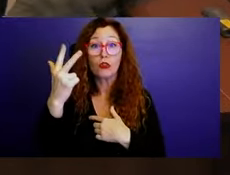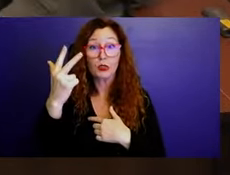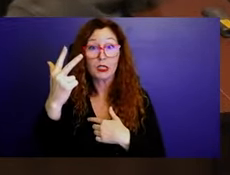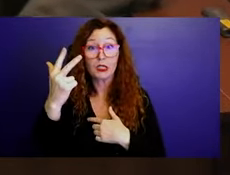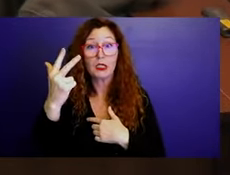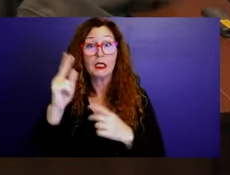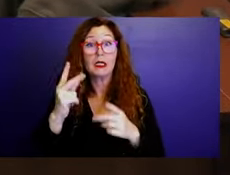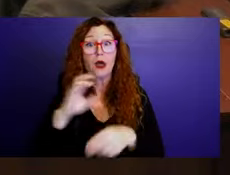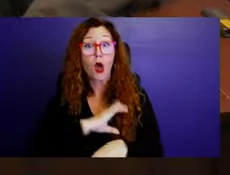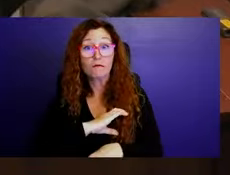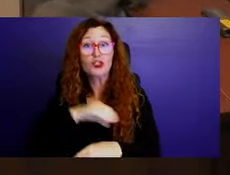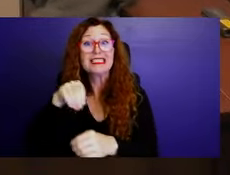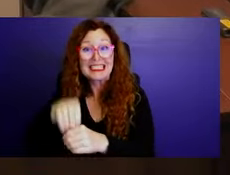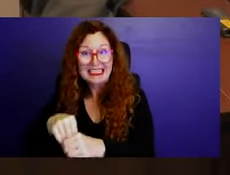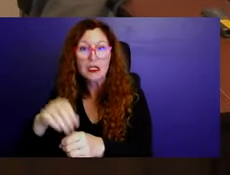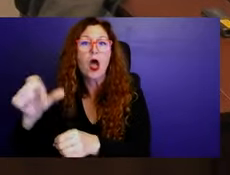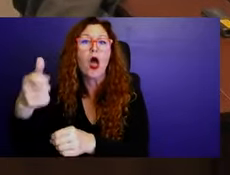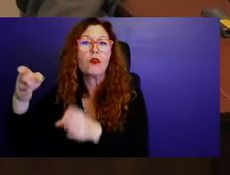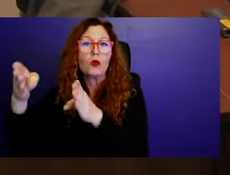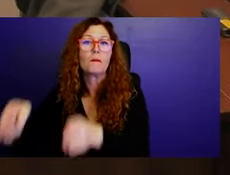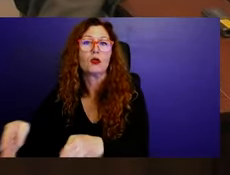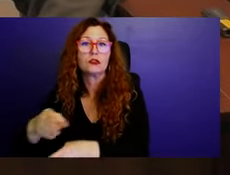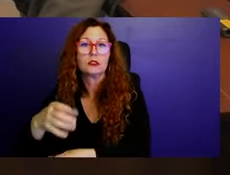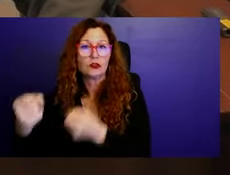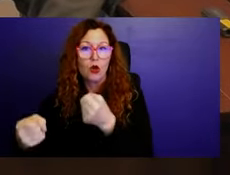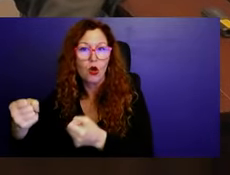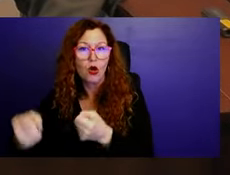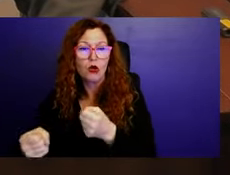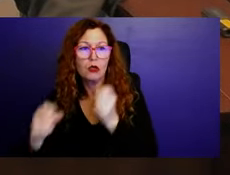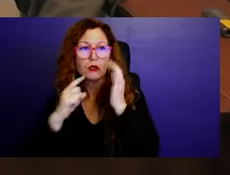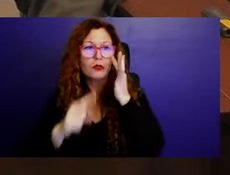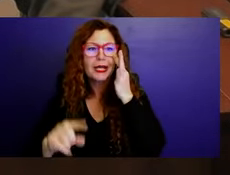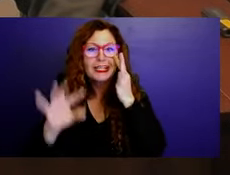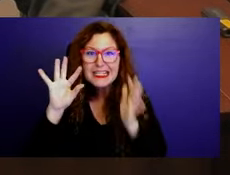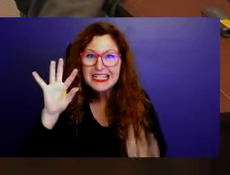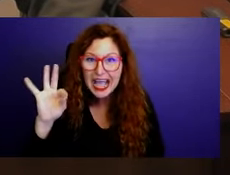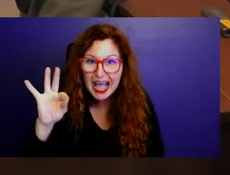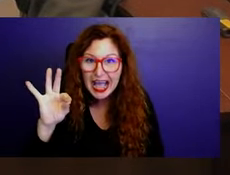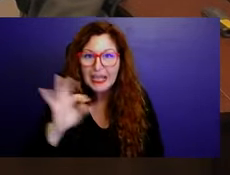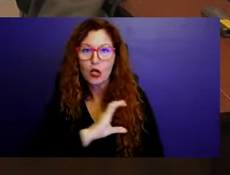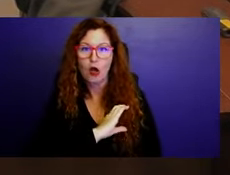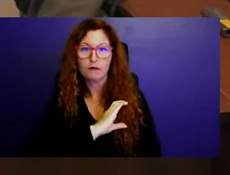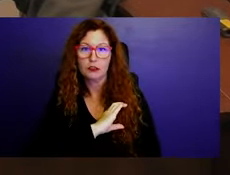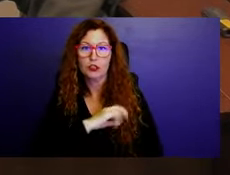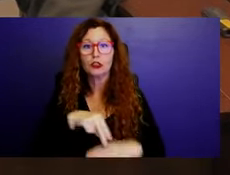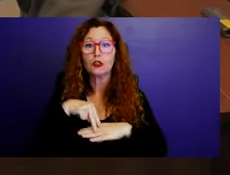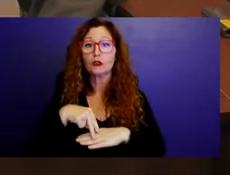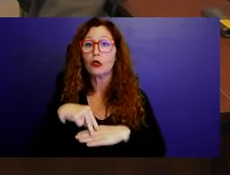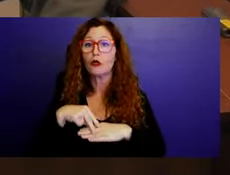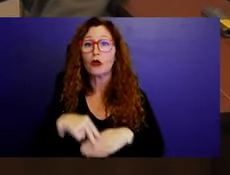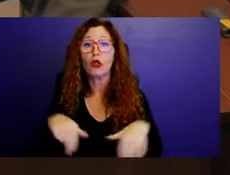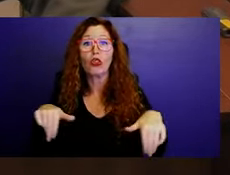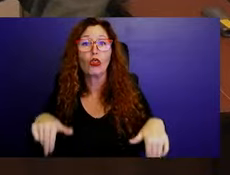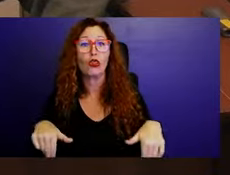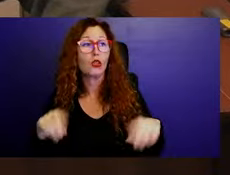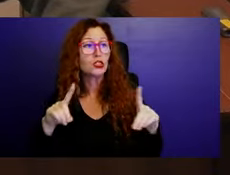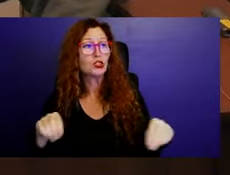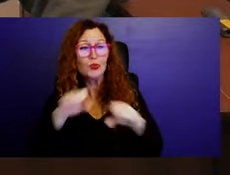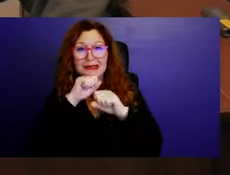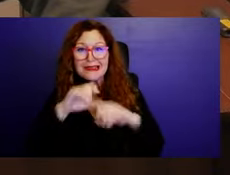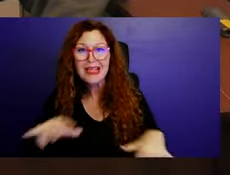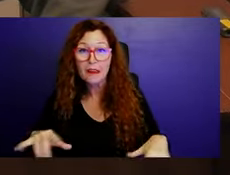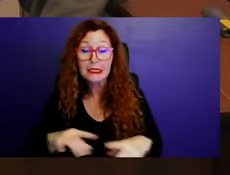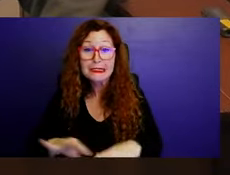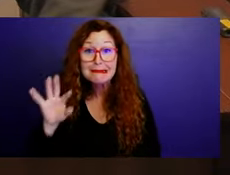we had nine police officers. Who pays their salary for standing around doing nothing? Nine. I don't know what the situation